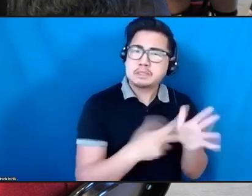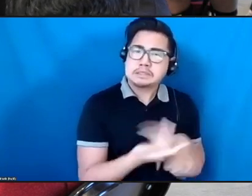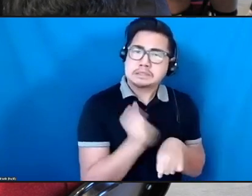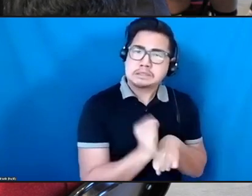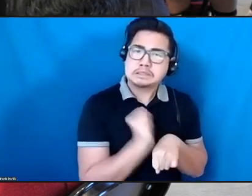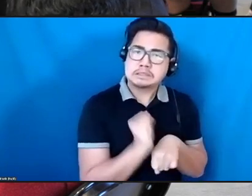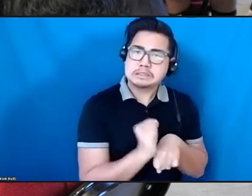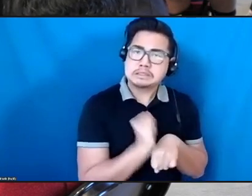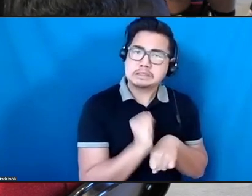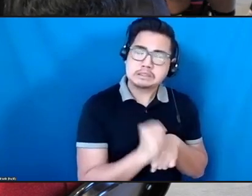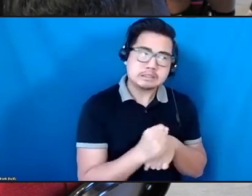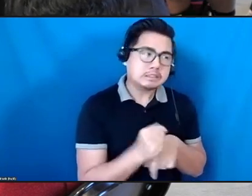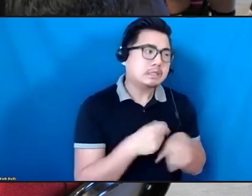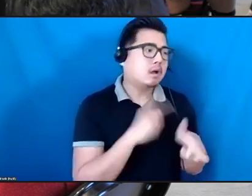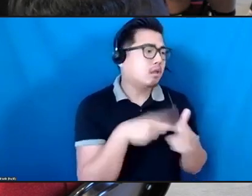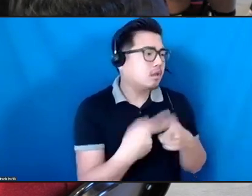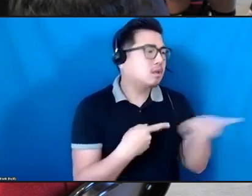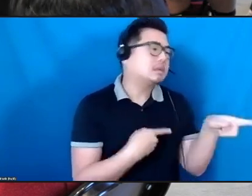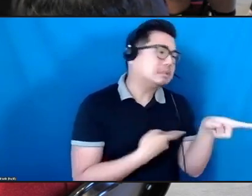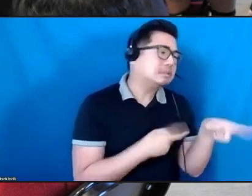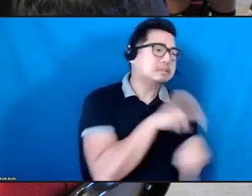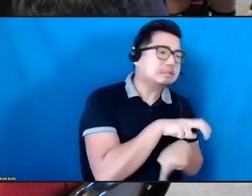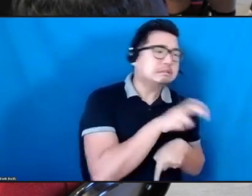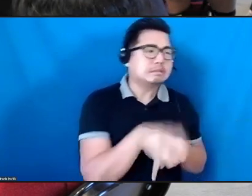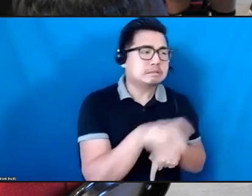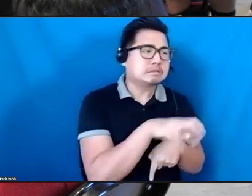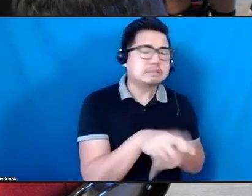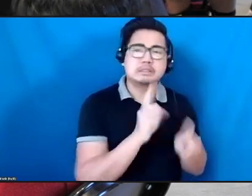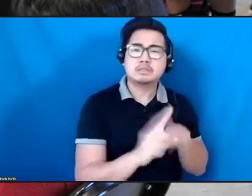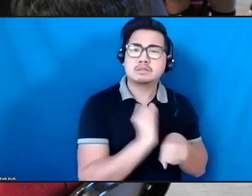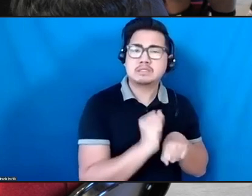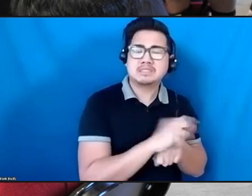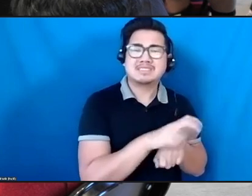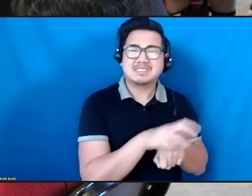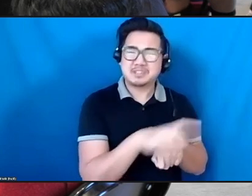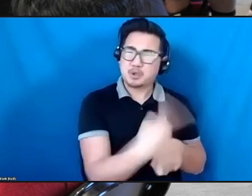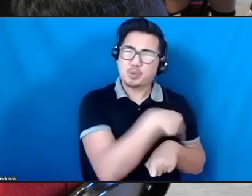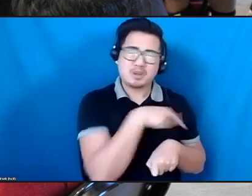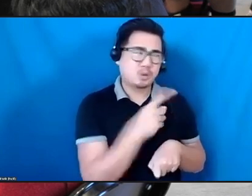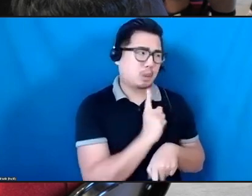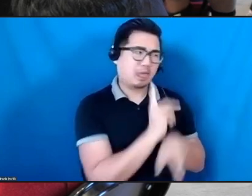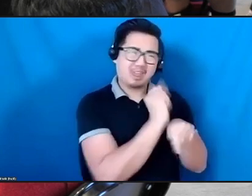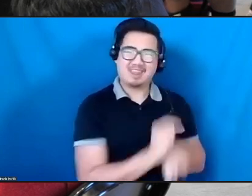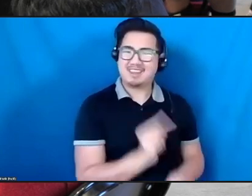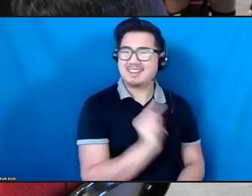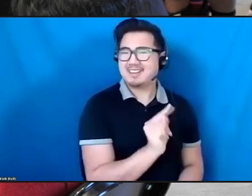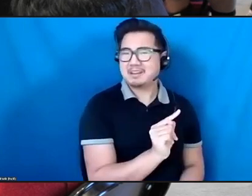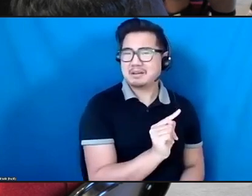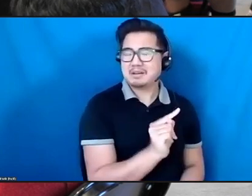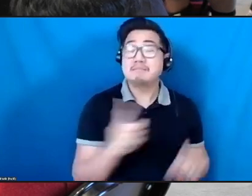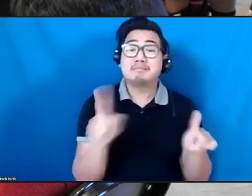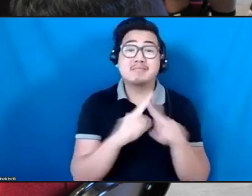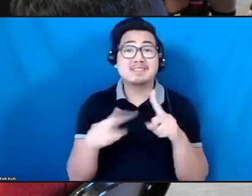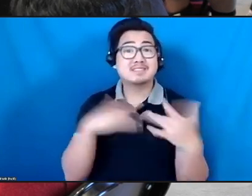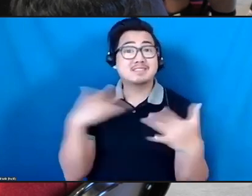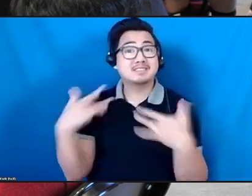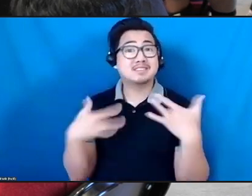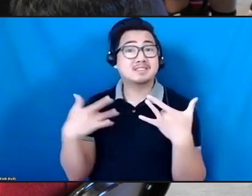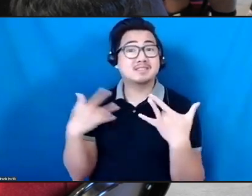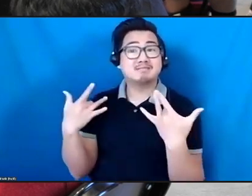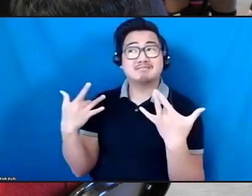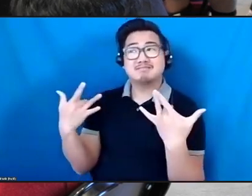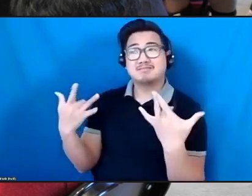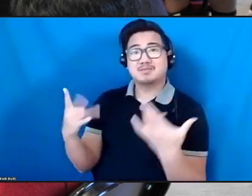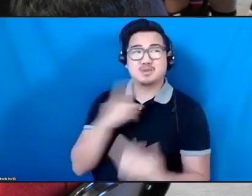another thing here and do this another thing here the next day. And we're so used to doing that, that is what we do, but I'm very excited about the possibility of flipping